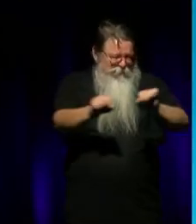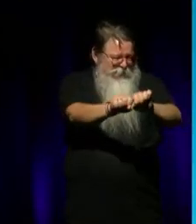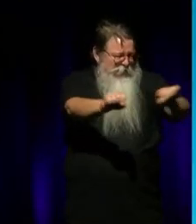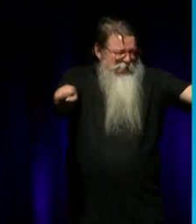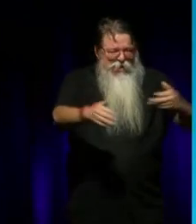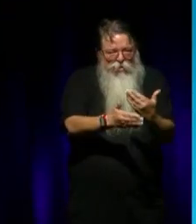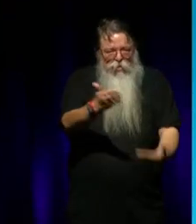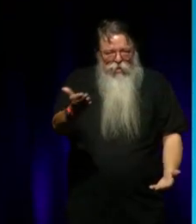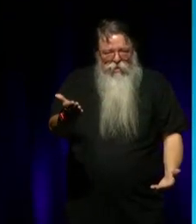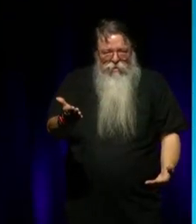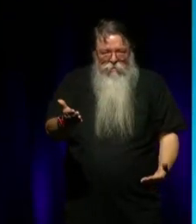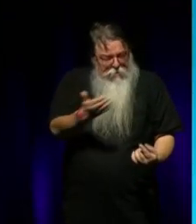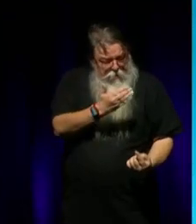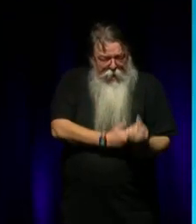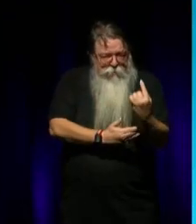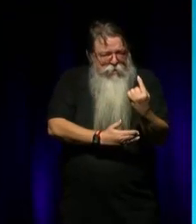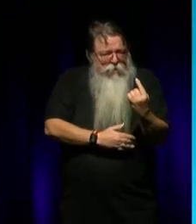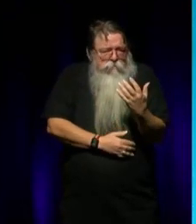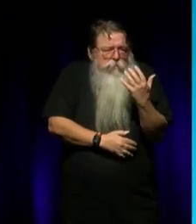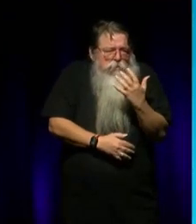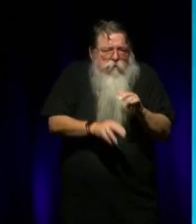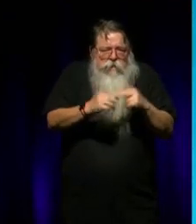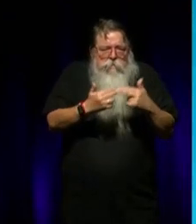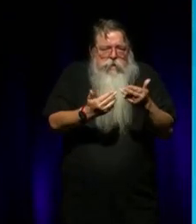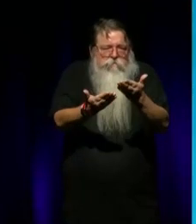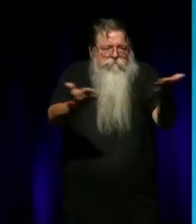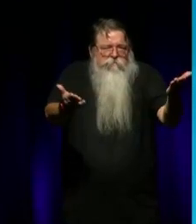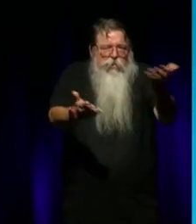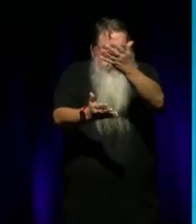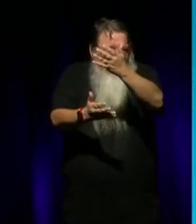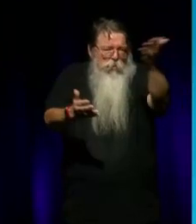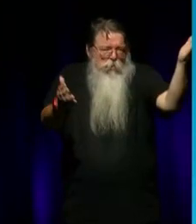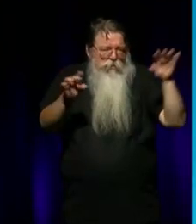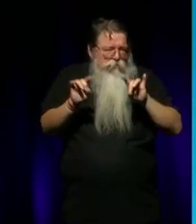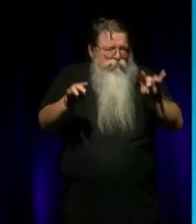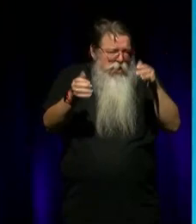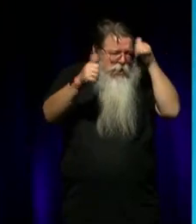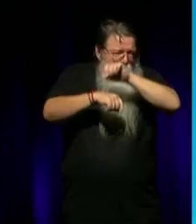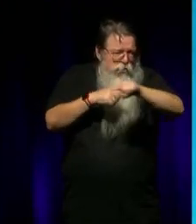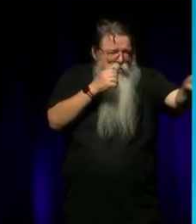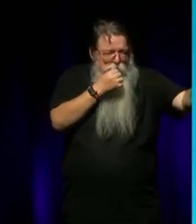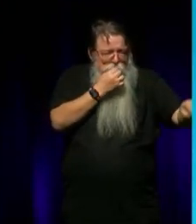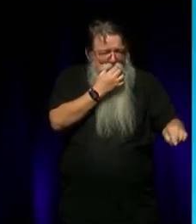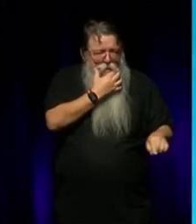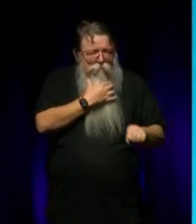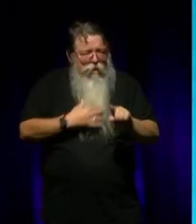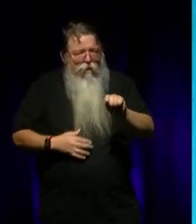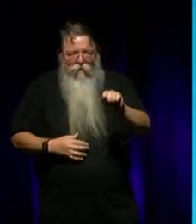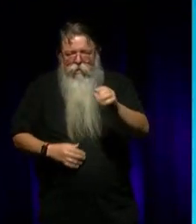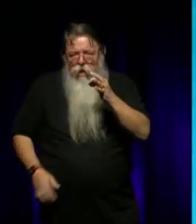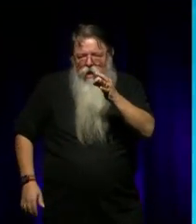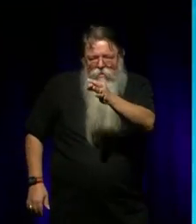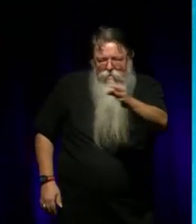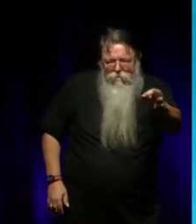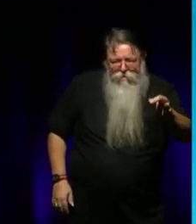quickly through the mainstream. And I apologise to my family, because we never asked them, you know, if they were okay with our stories,